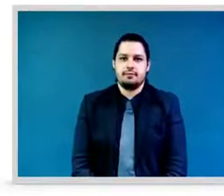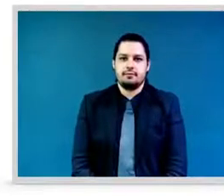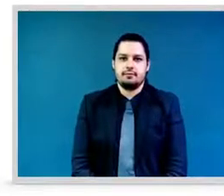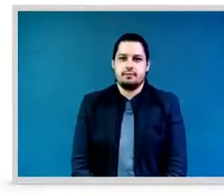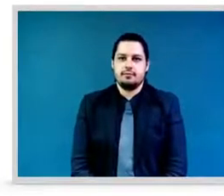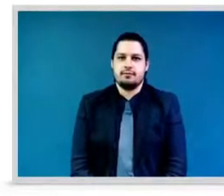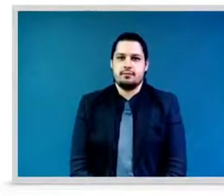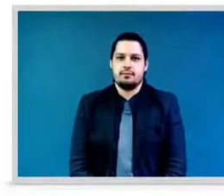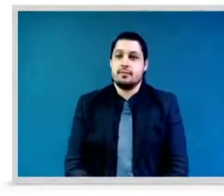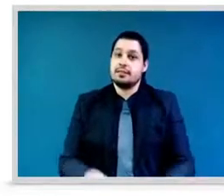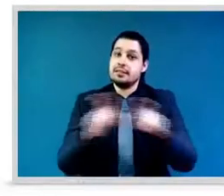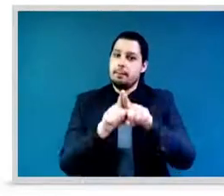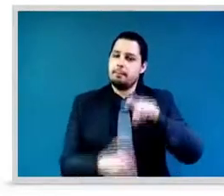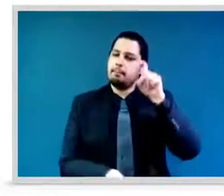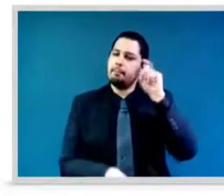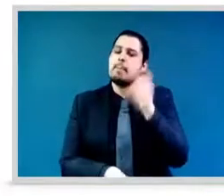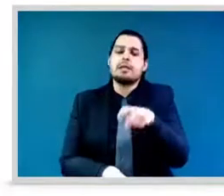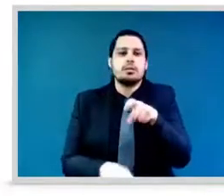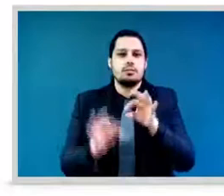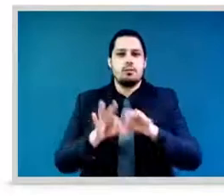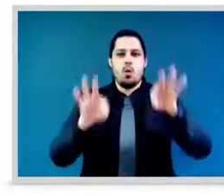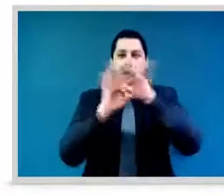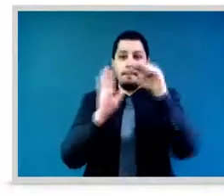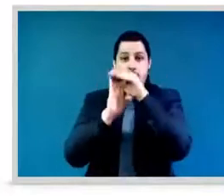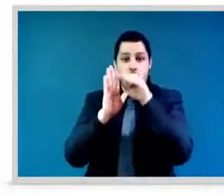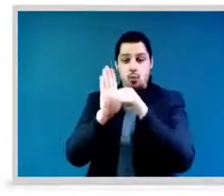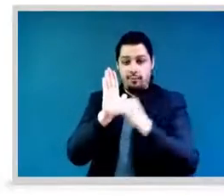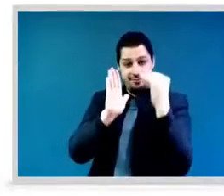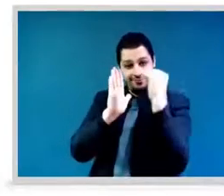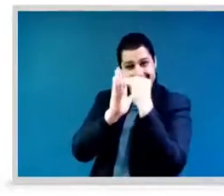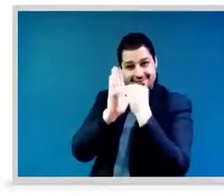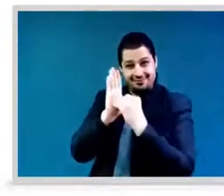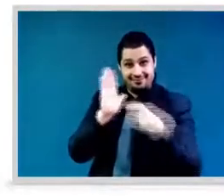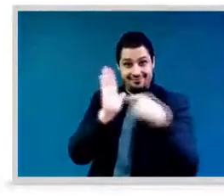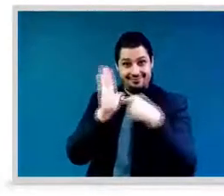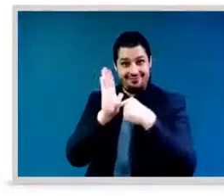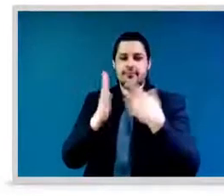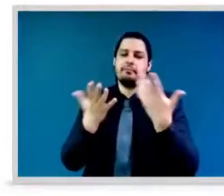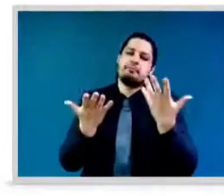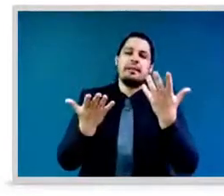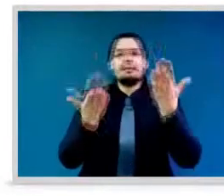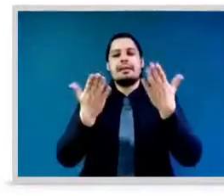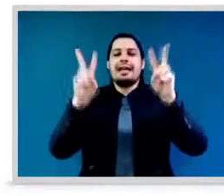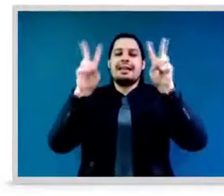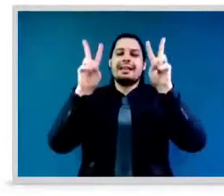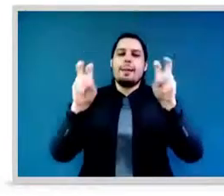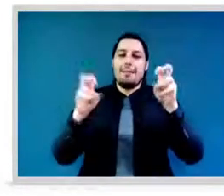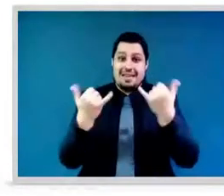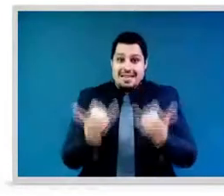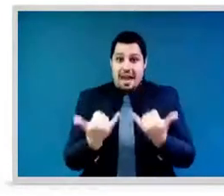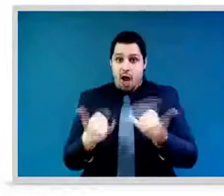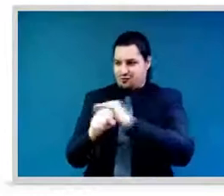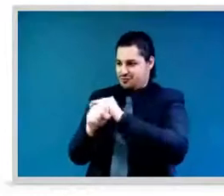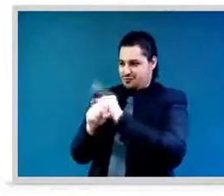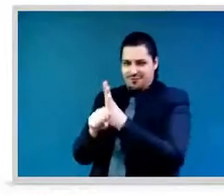necessary progress, needed progress in the context of COVID when it is about access to